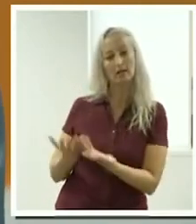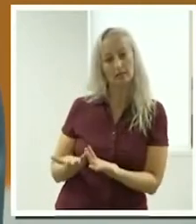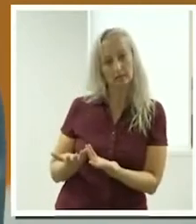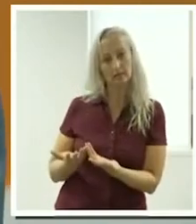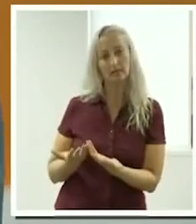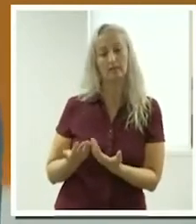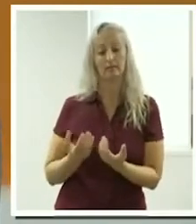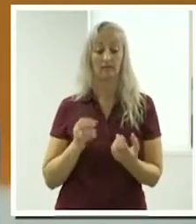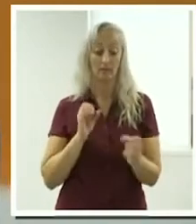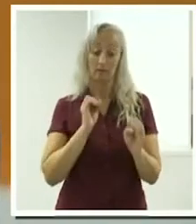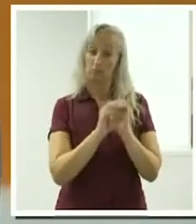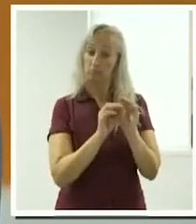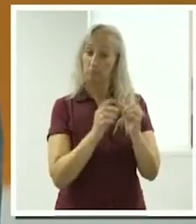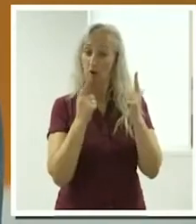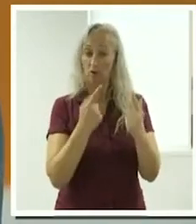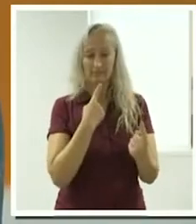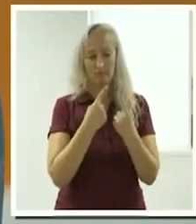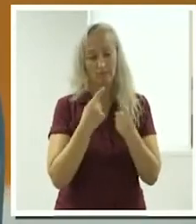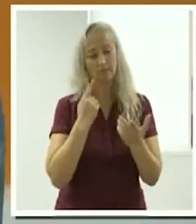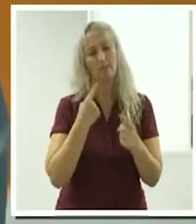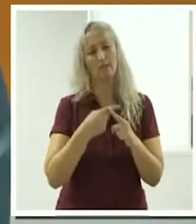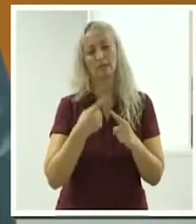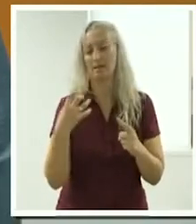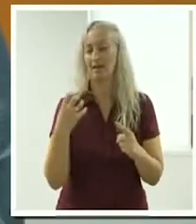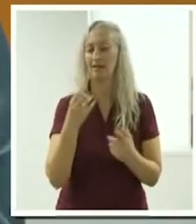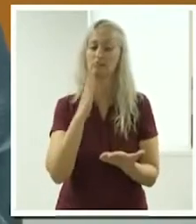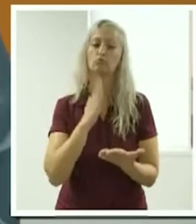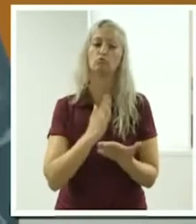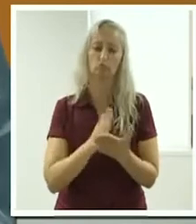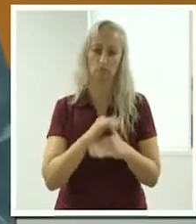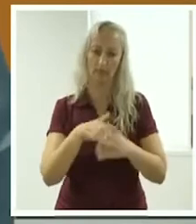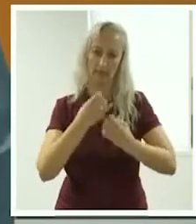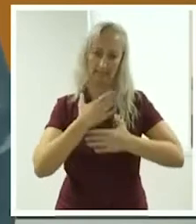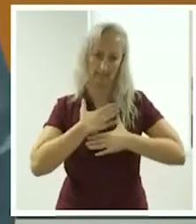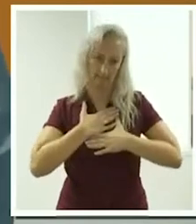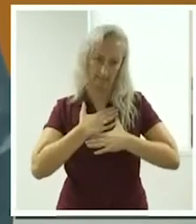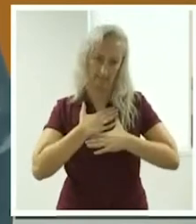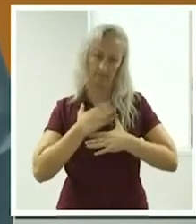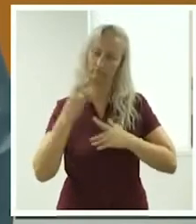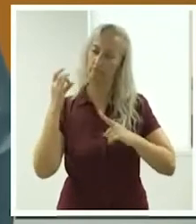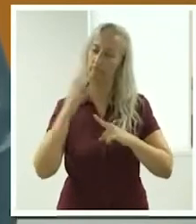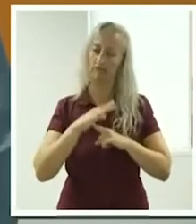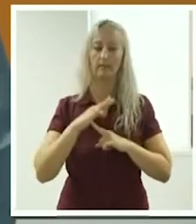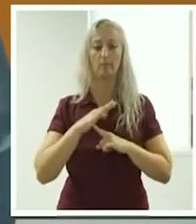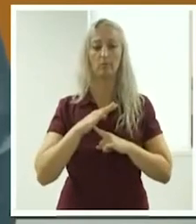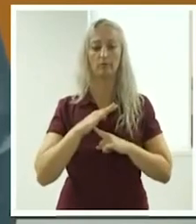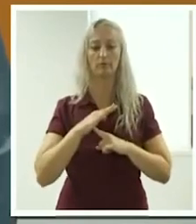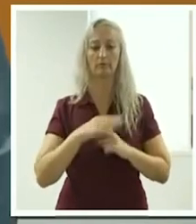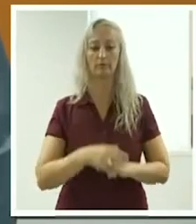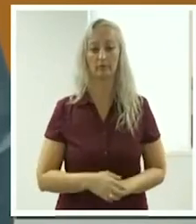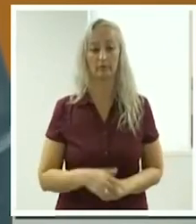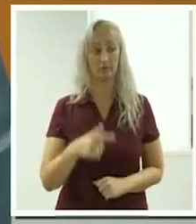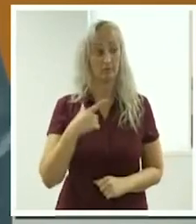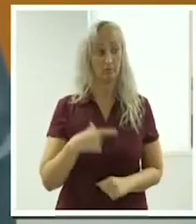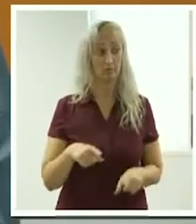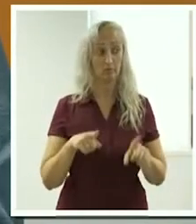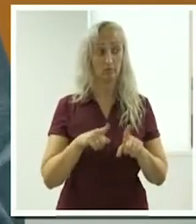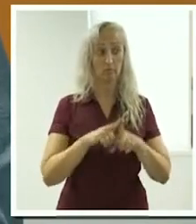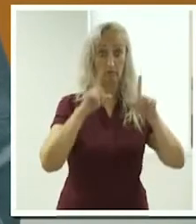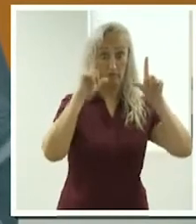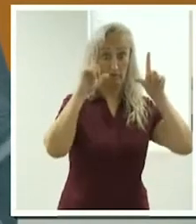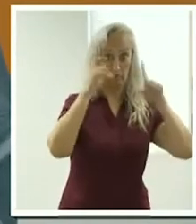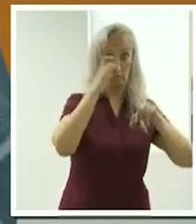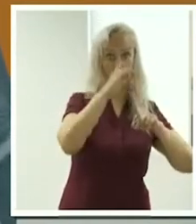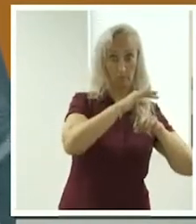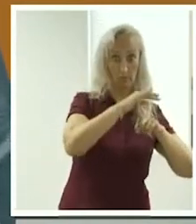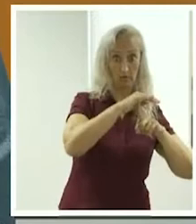and obviously the truth about yourself is very, very important because as well as the photo, what